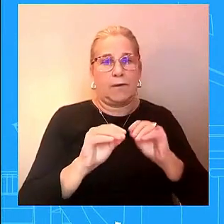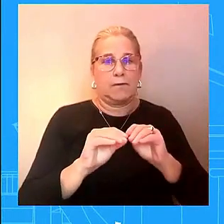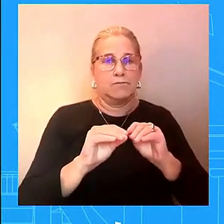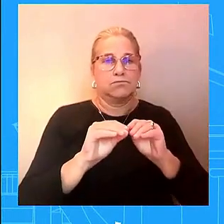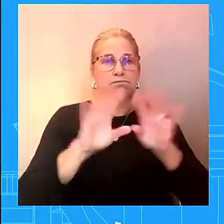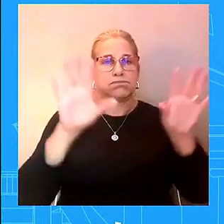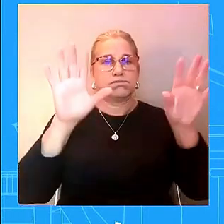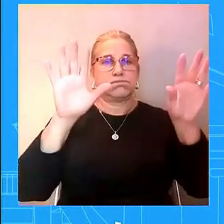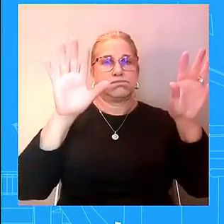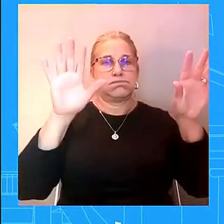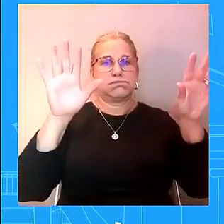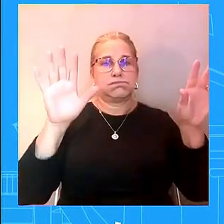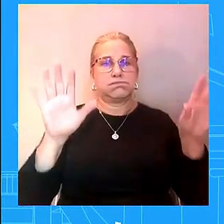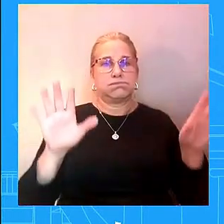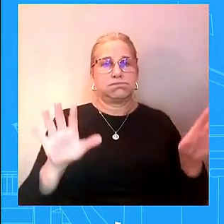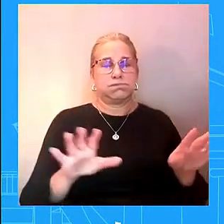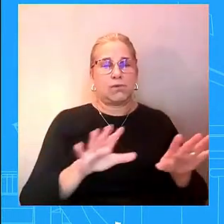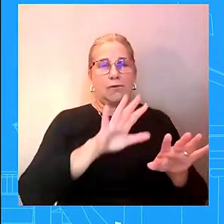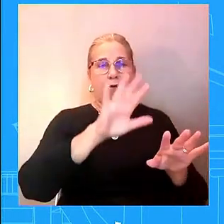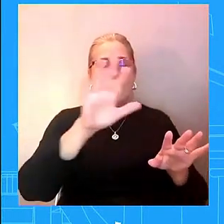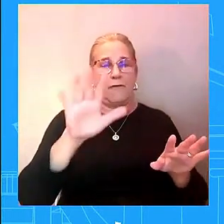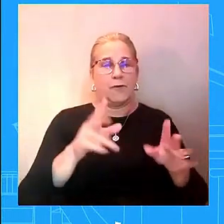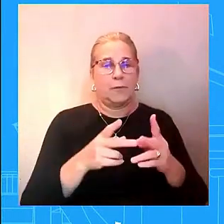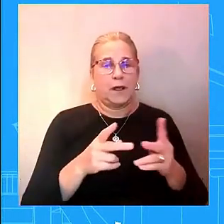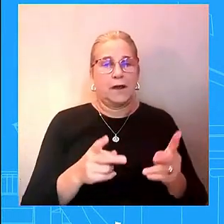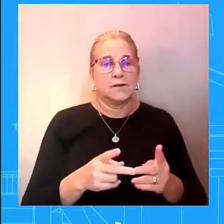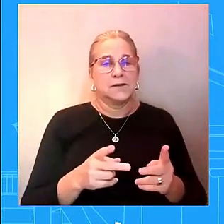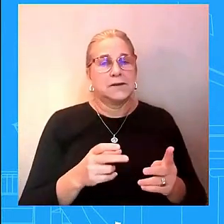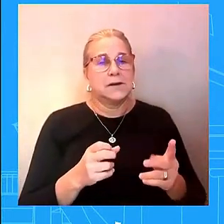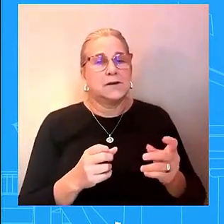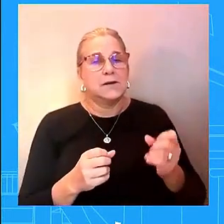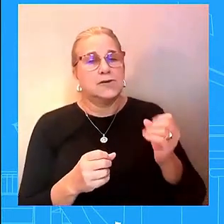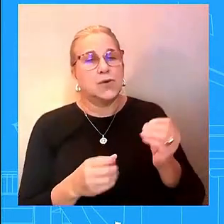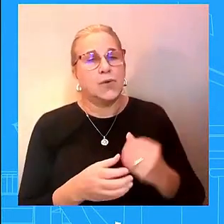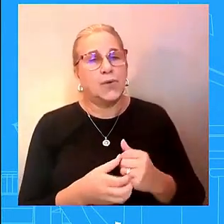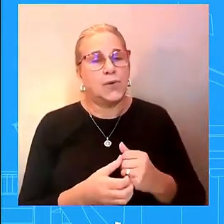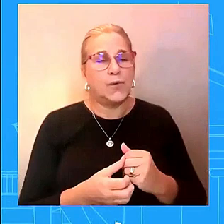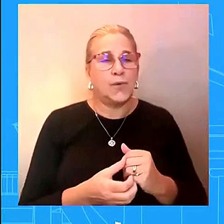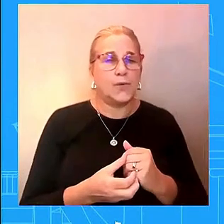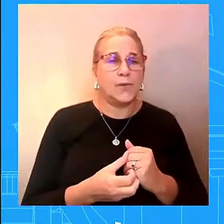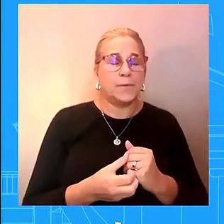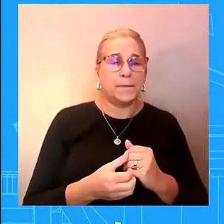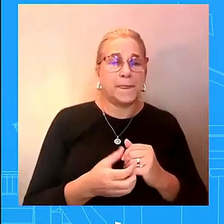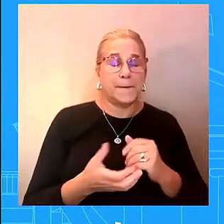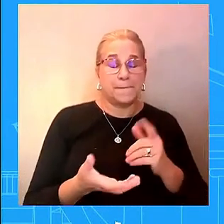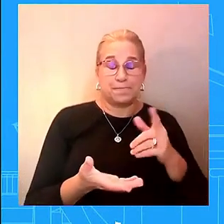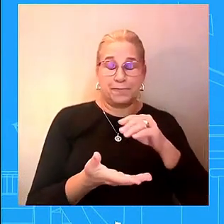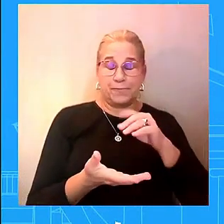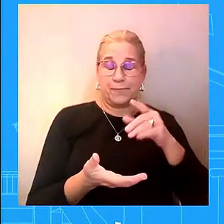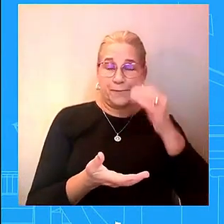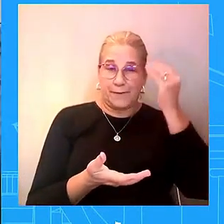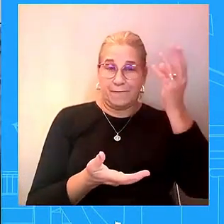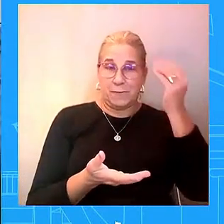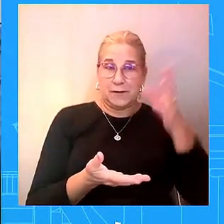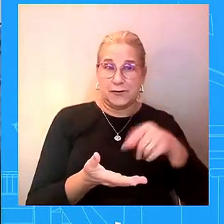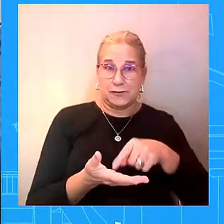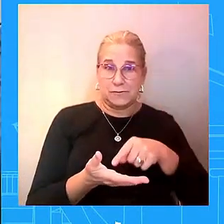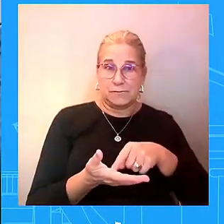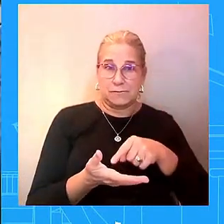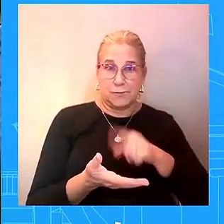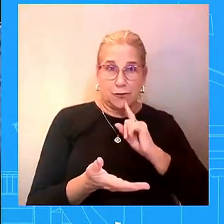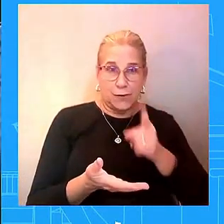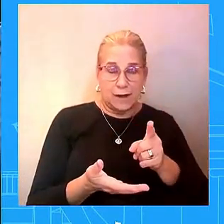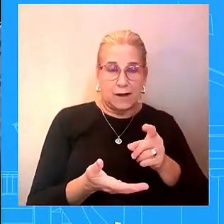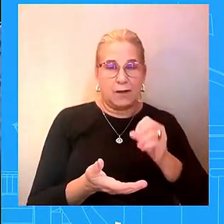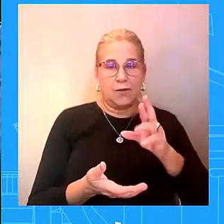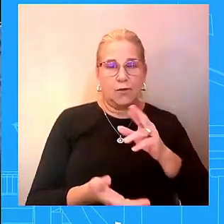their the how authentic how real any of those pieces they can speak to that i'm not going to speak to that from here and then just a quick follow-up on